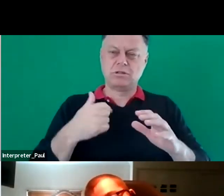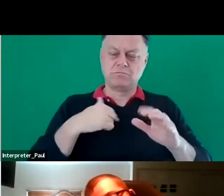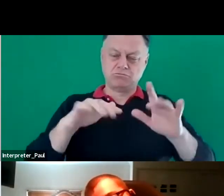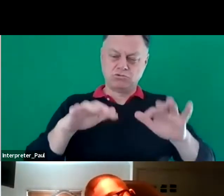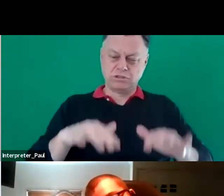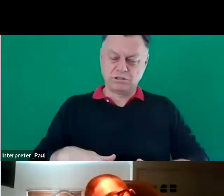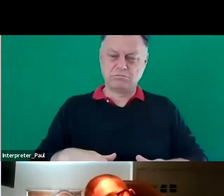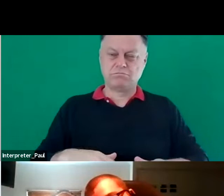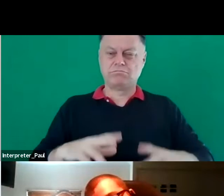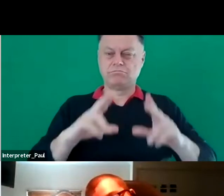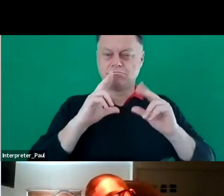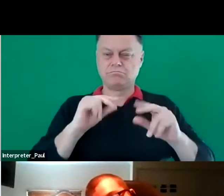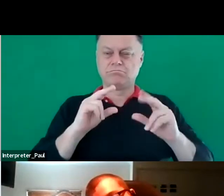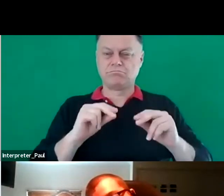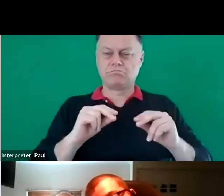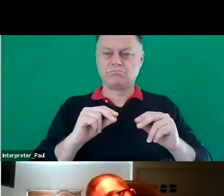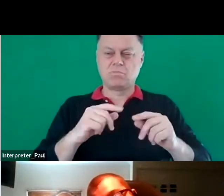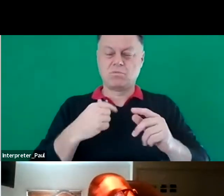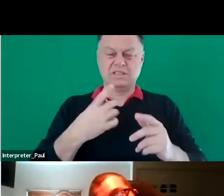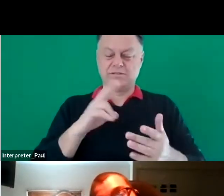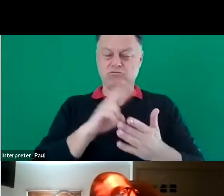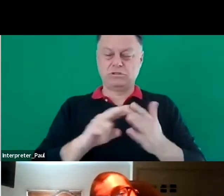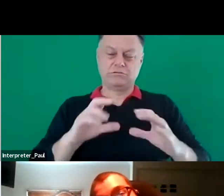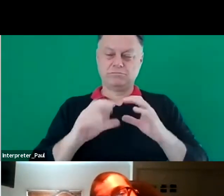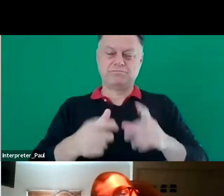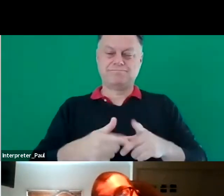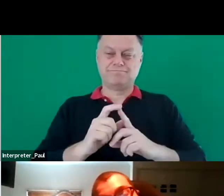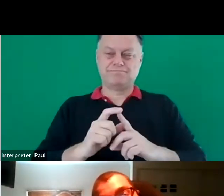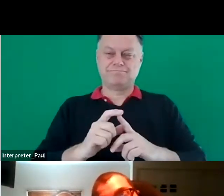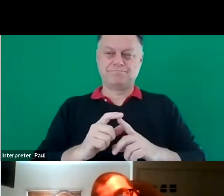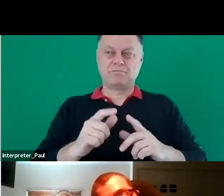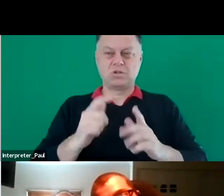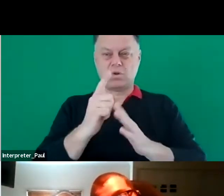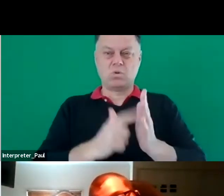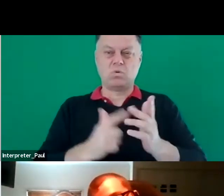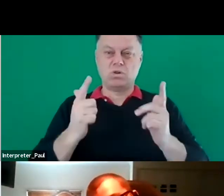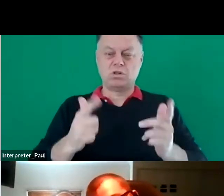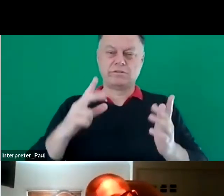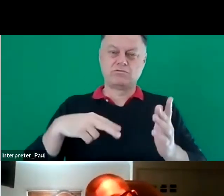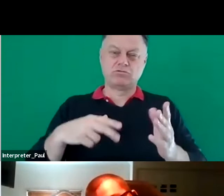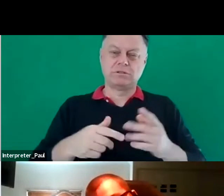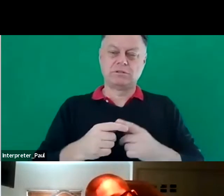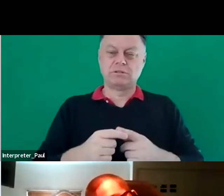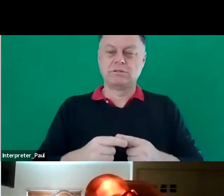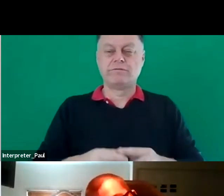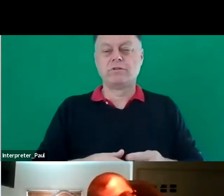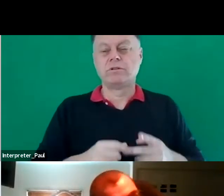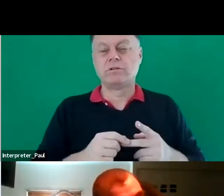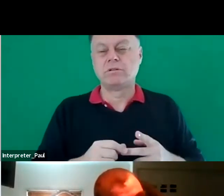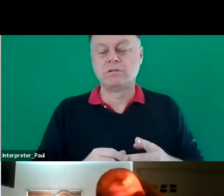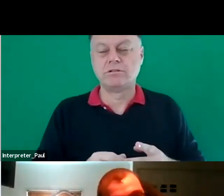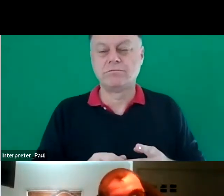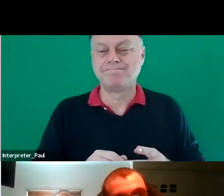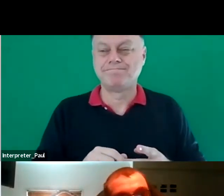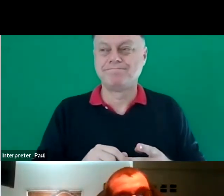verbal, or just generally reading text, as it's quite heavy reading law. Secondly, the lack of